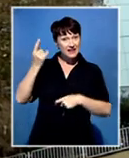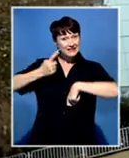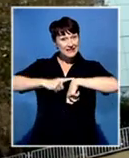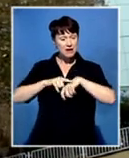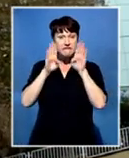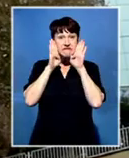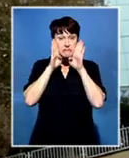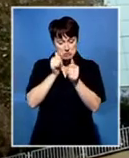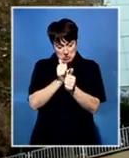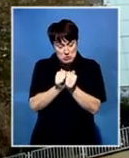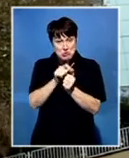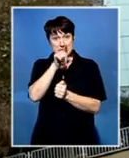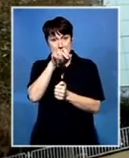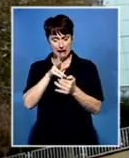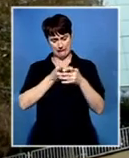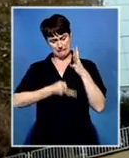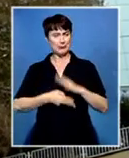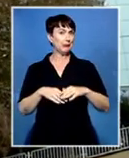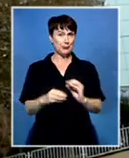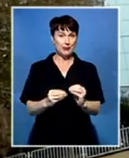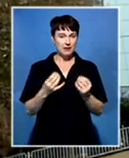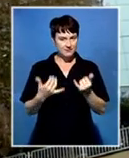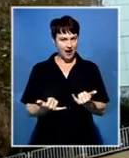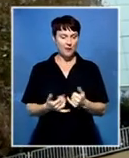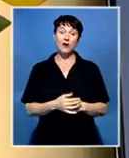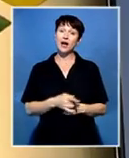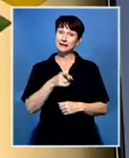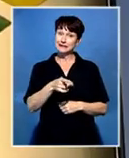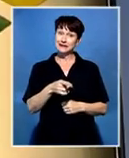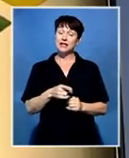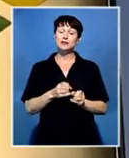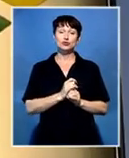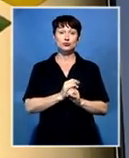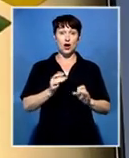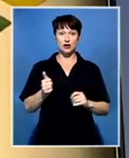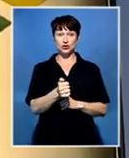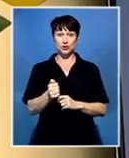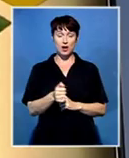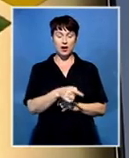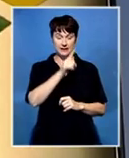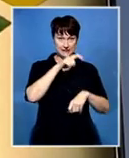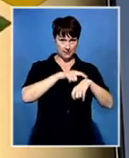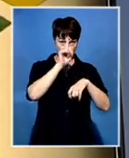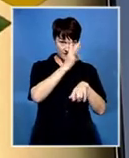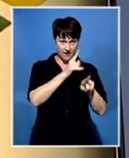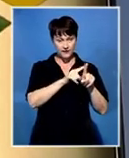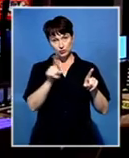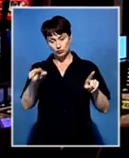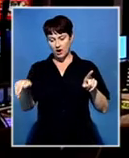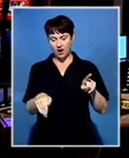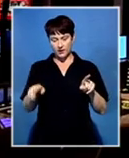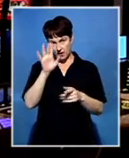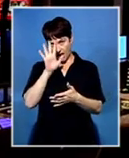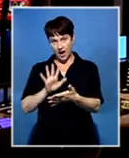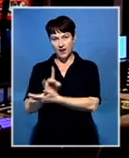lives. The channel will run from 5pm to 11pm on weekdays with plans to run throughout the day at a later stage.